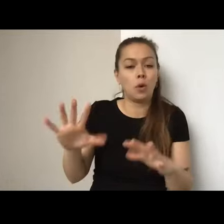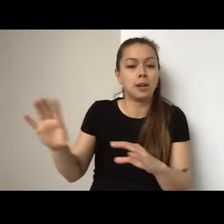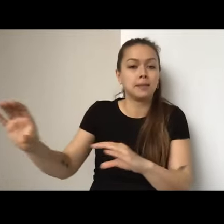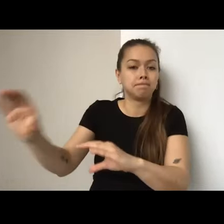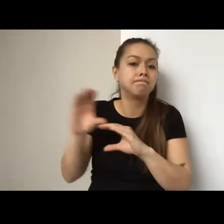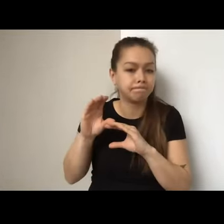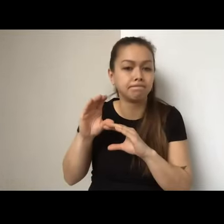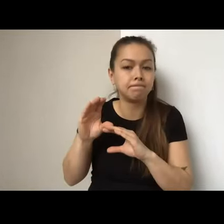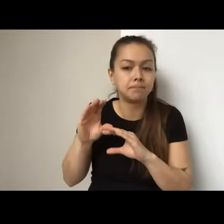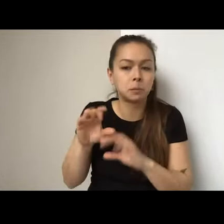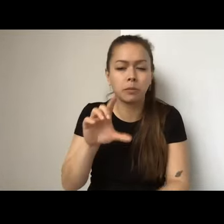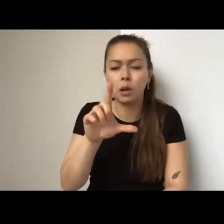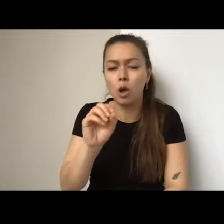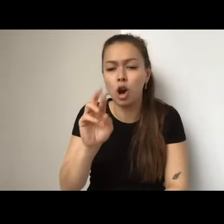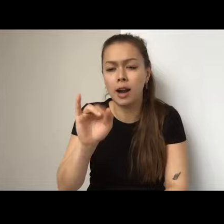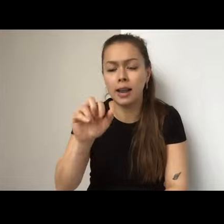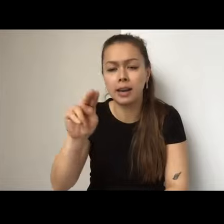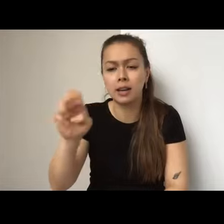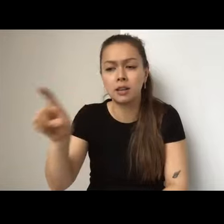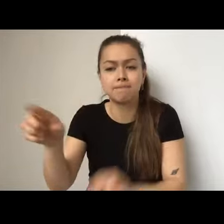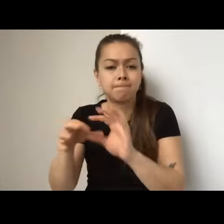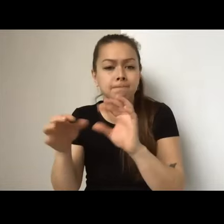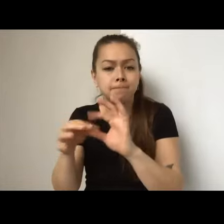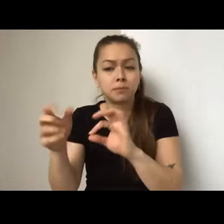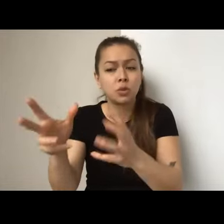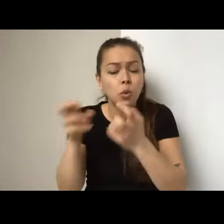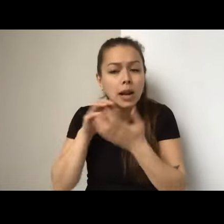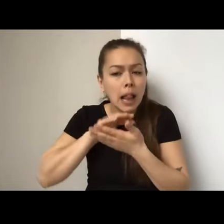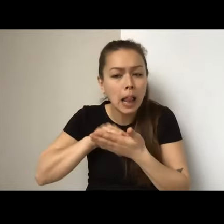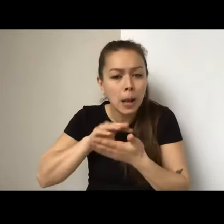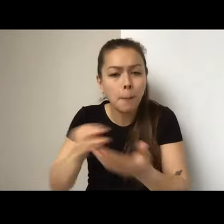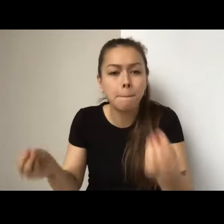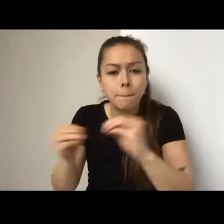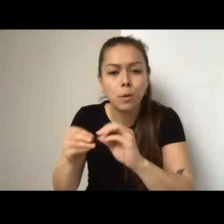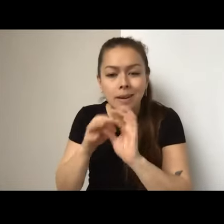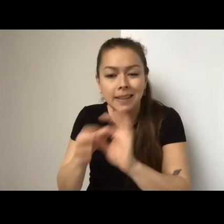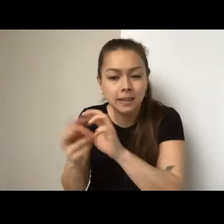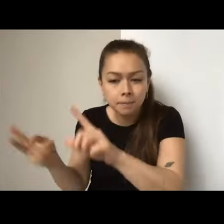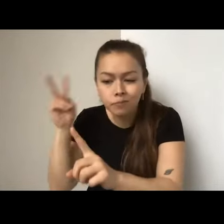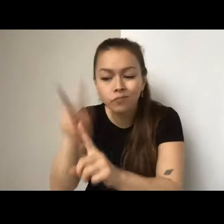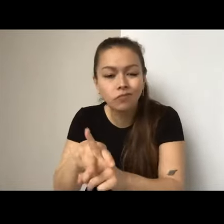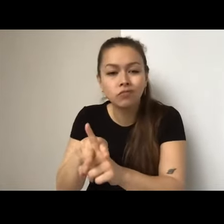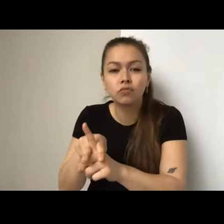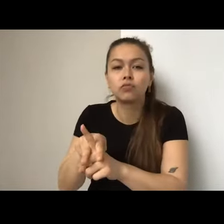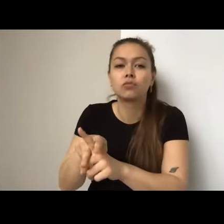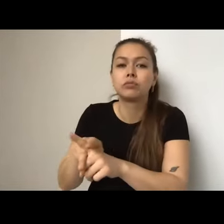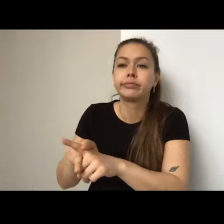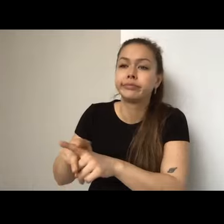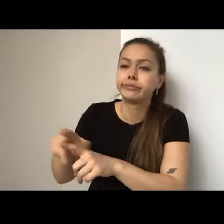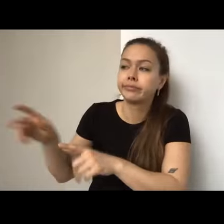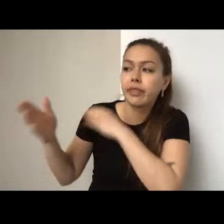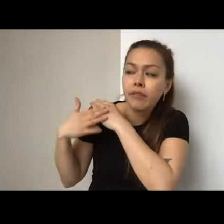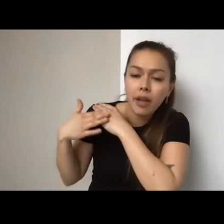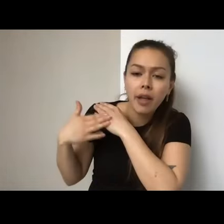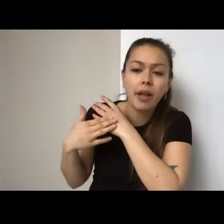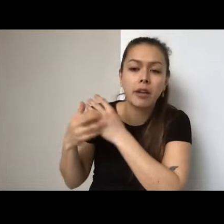question, Lorraine, about wanting to continue and learn more about implementing and use the advice recommended that they provided, you would need to